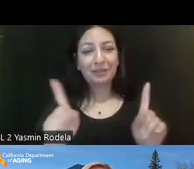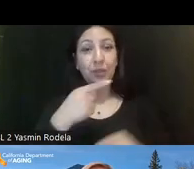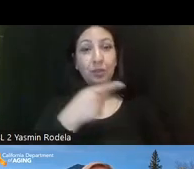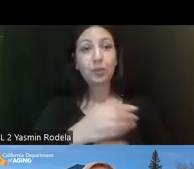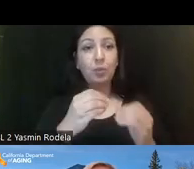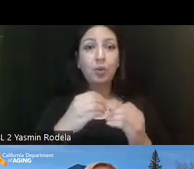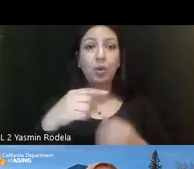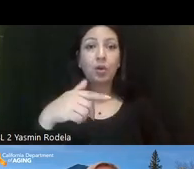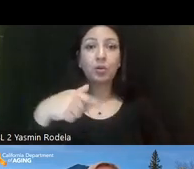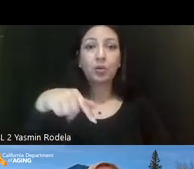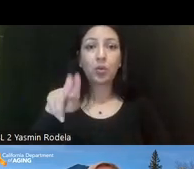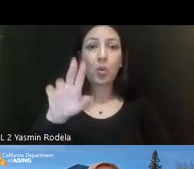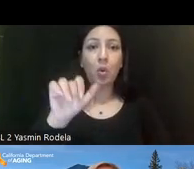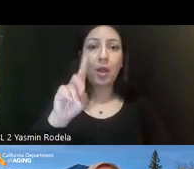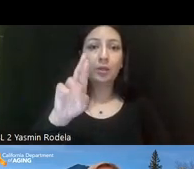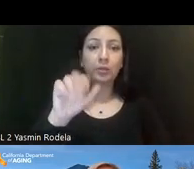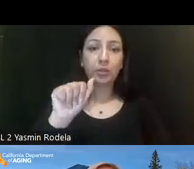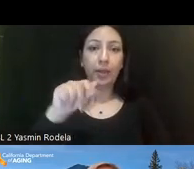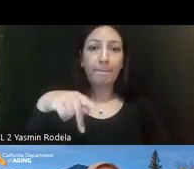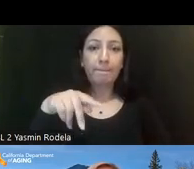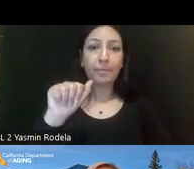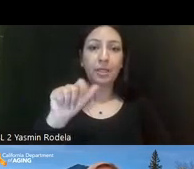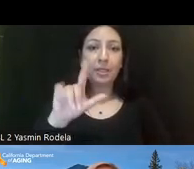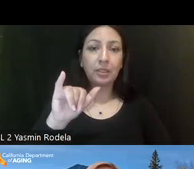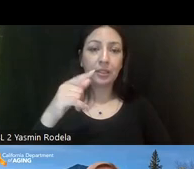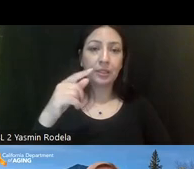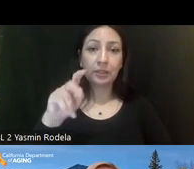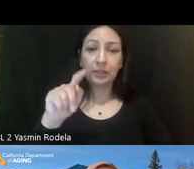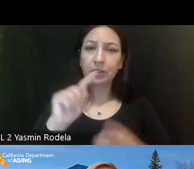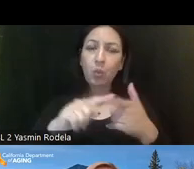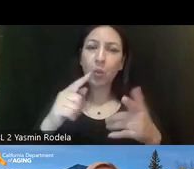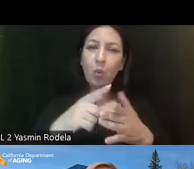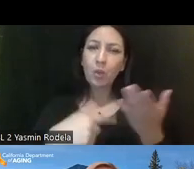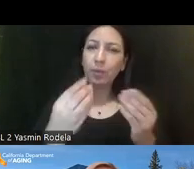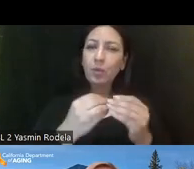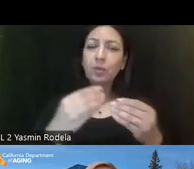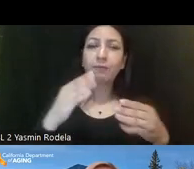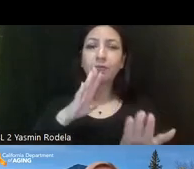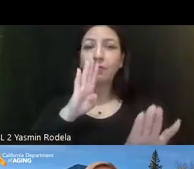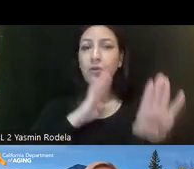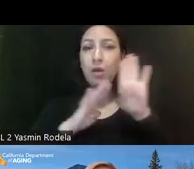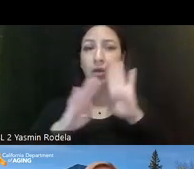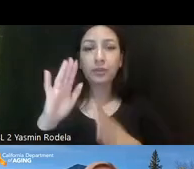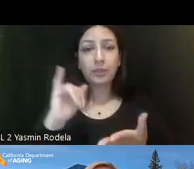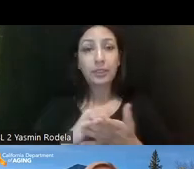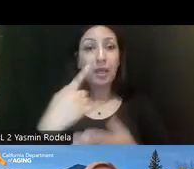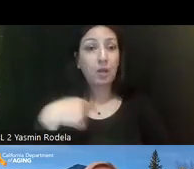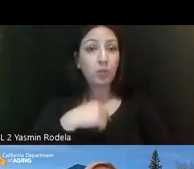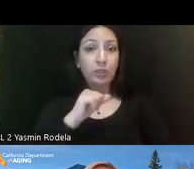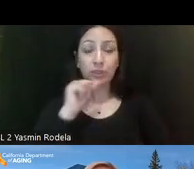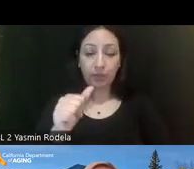quadriplegic. And what we find most frustrating is that we don't,